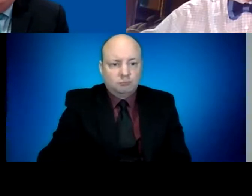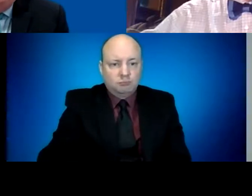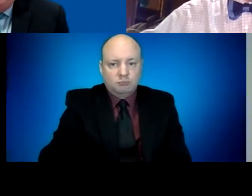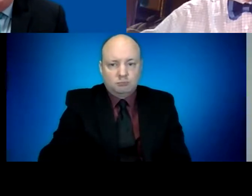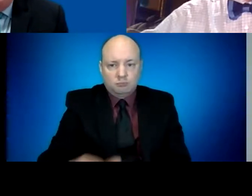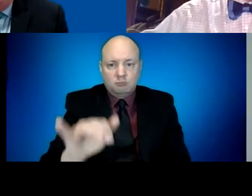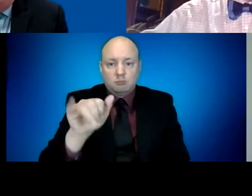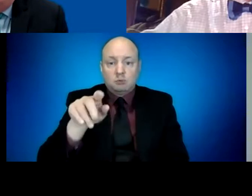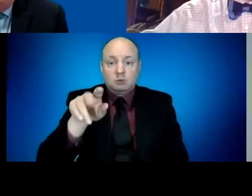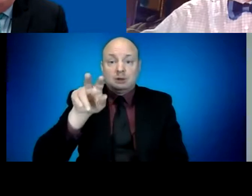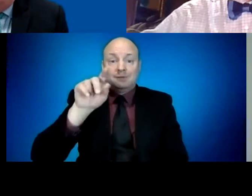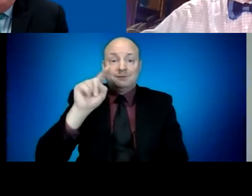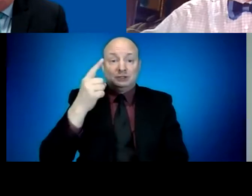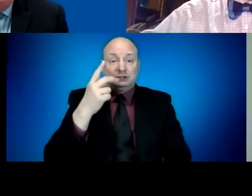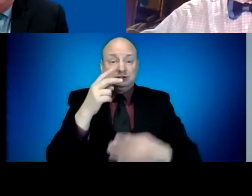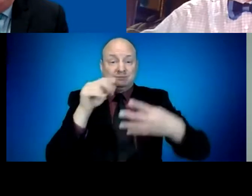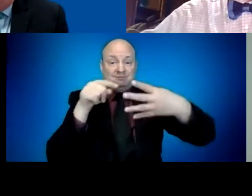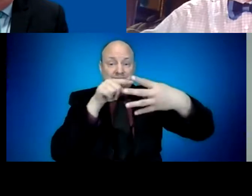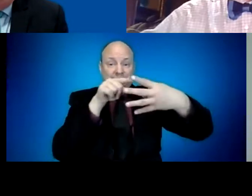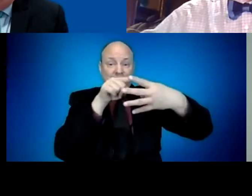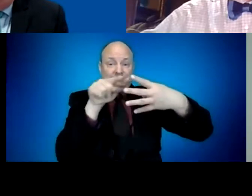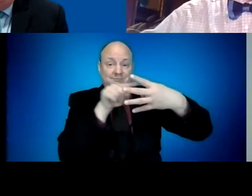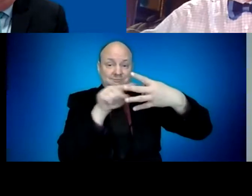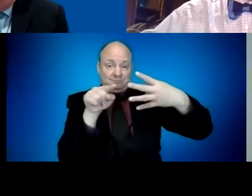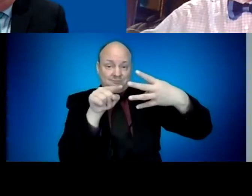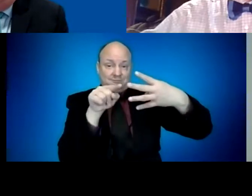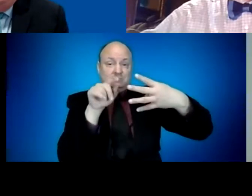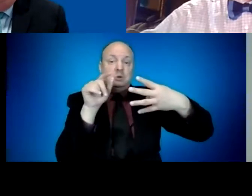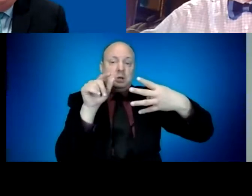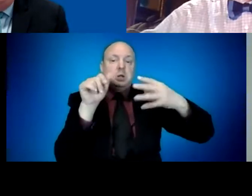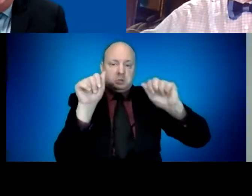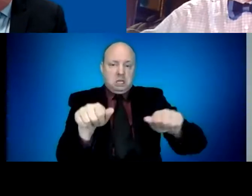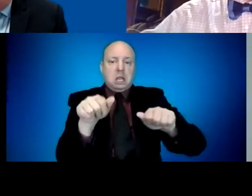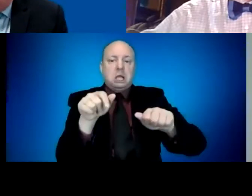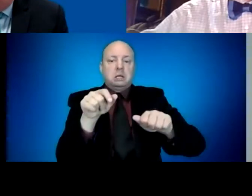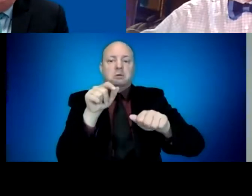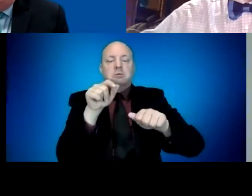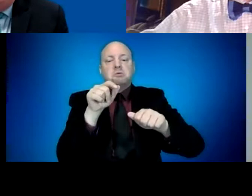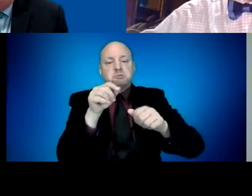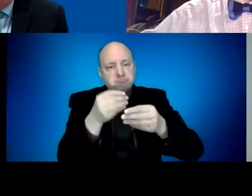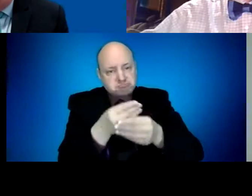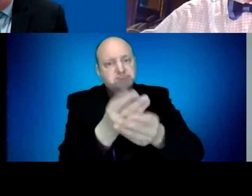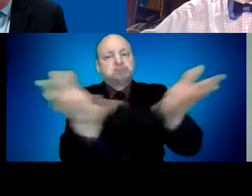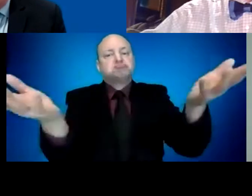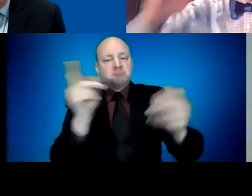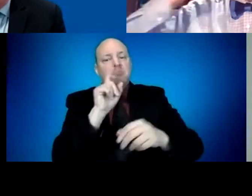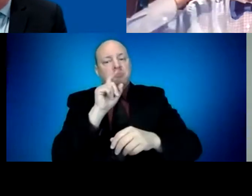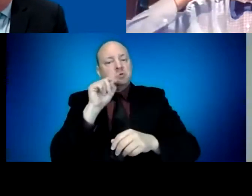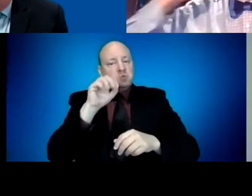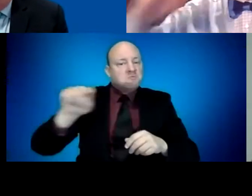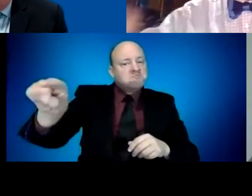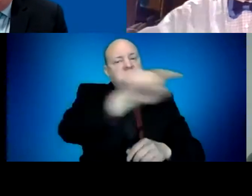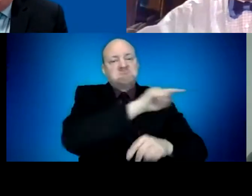ultimately, is how many of those Oregonians want to get a dose. And so I think that gap is what we're going to be working on. And that's why we'll be continuing